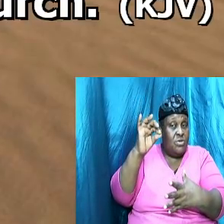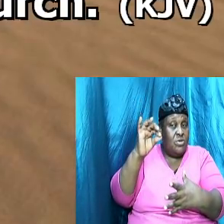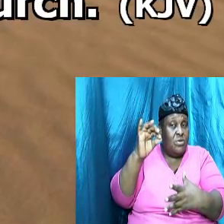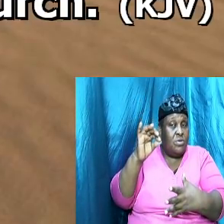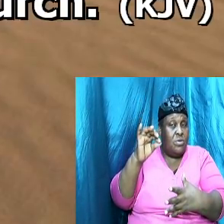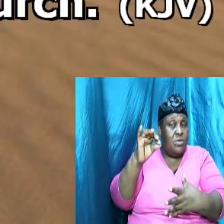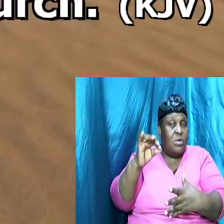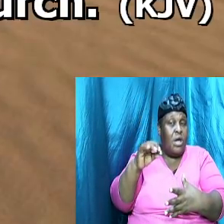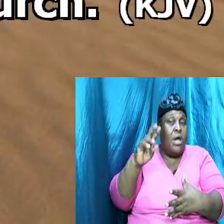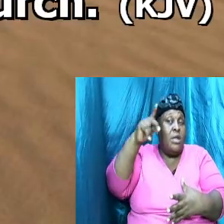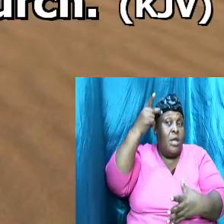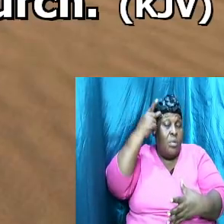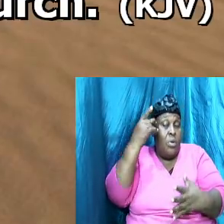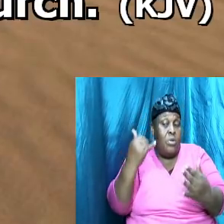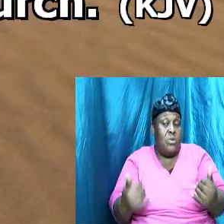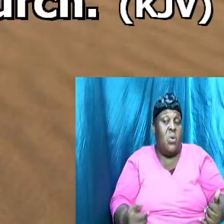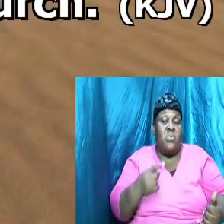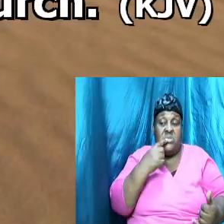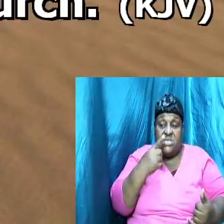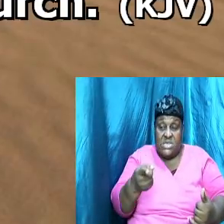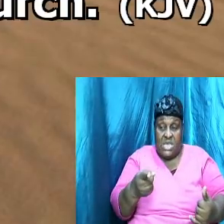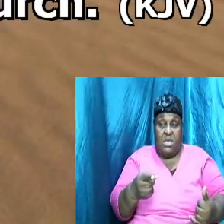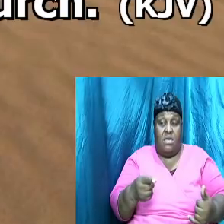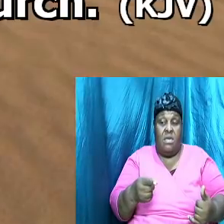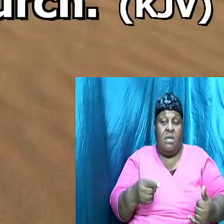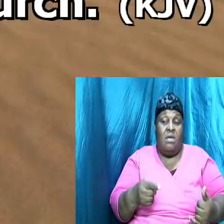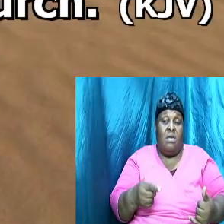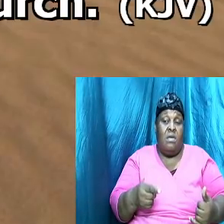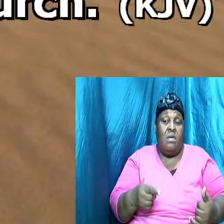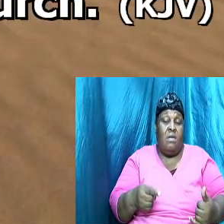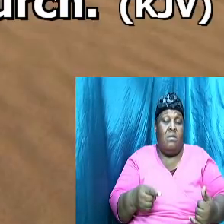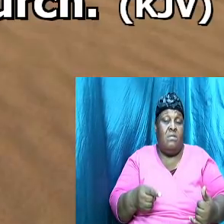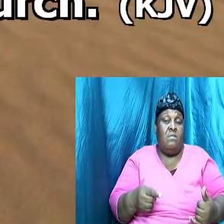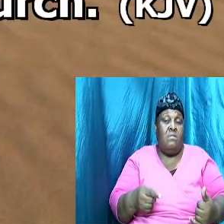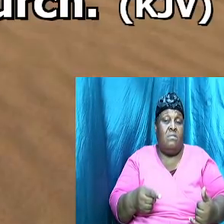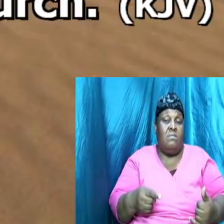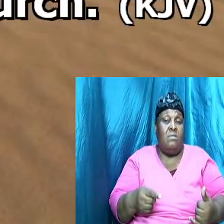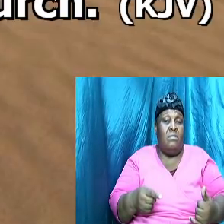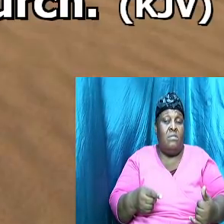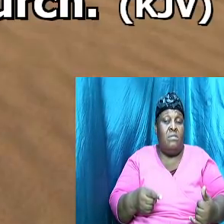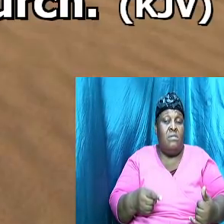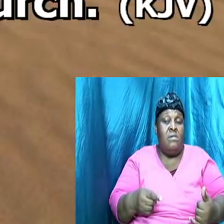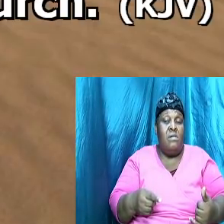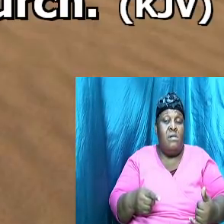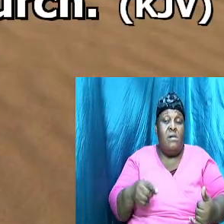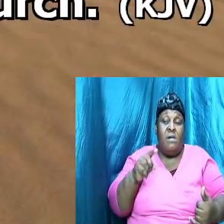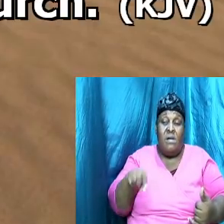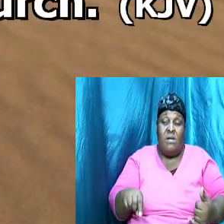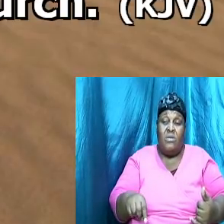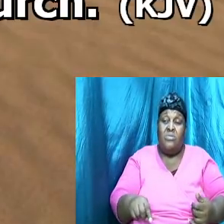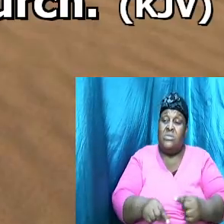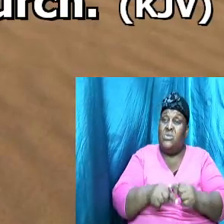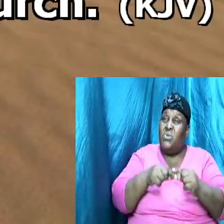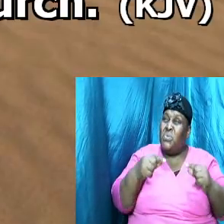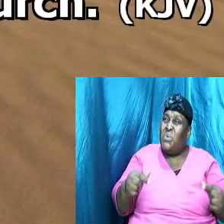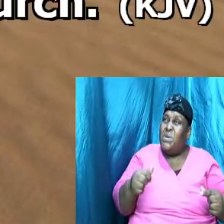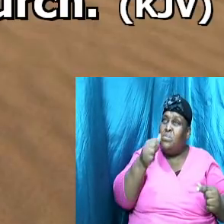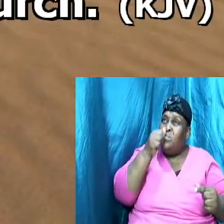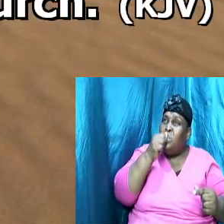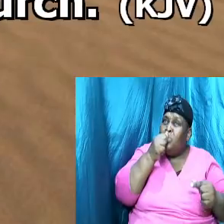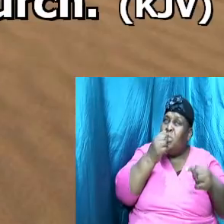Paul is now saying in Ephesians chapter 5 that this is a great mystery